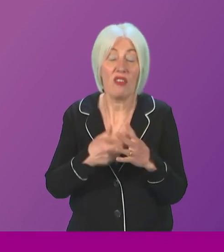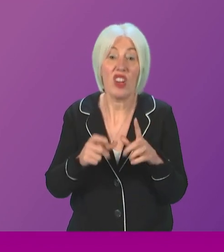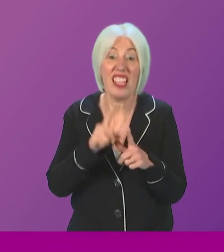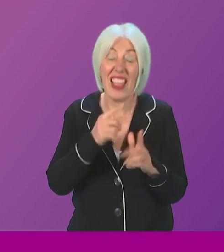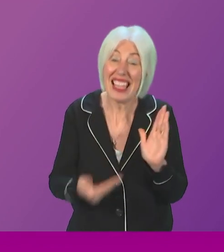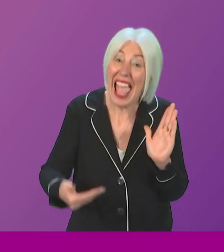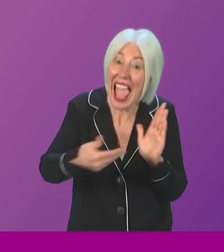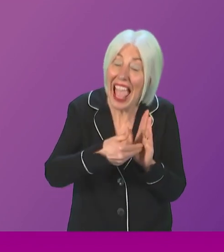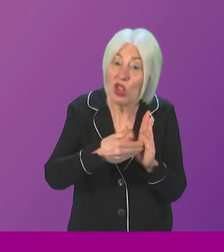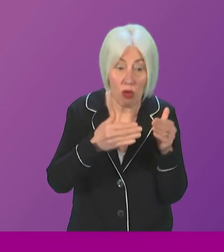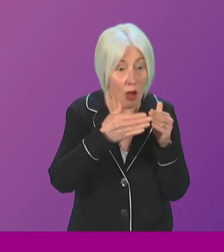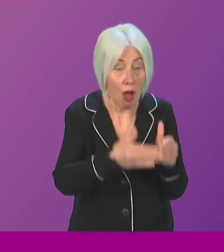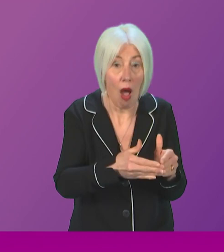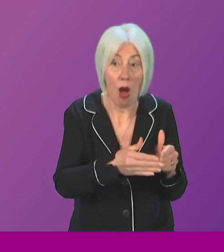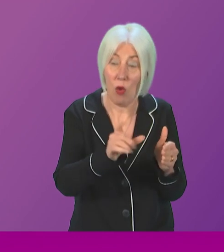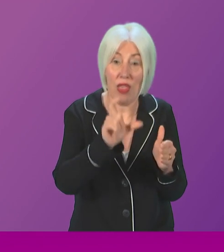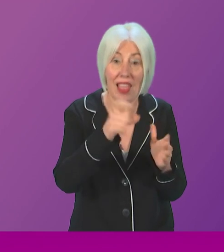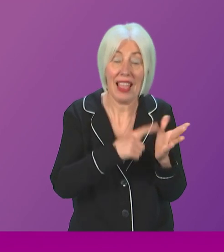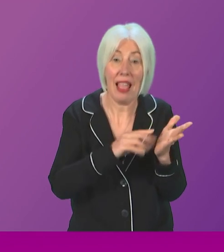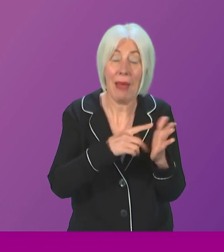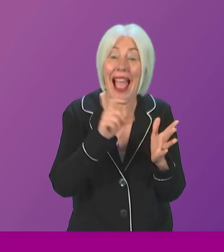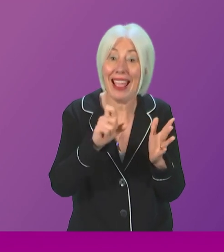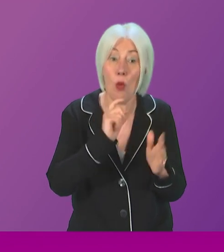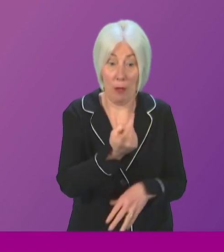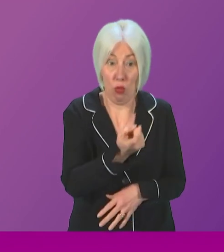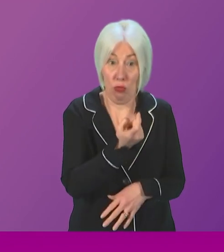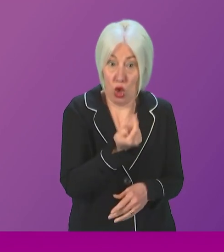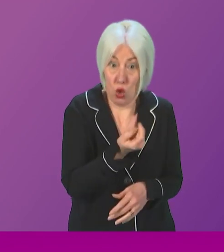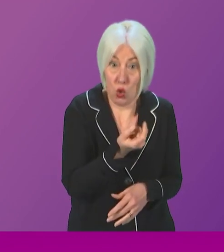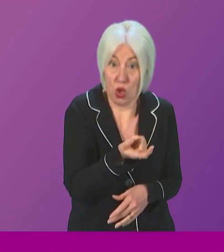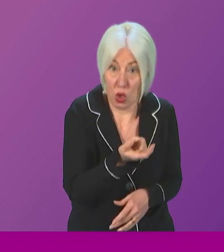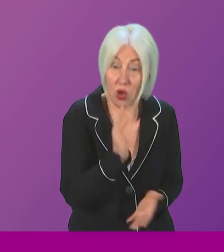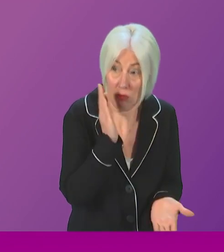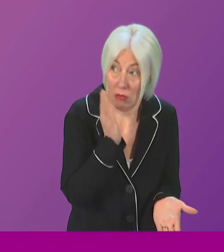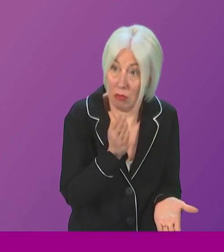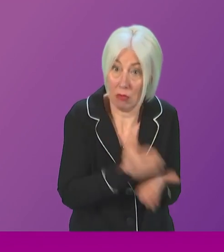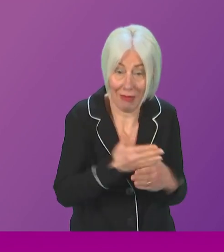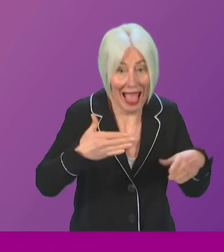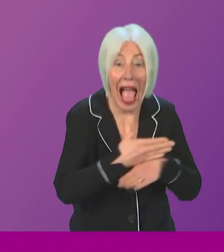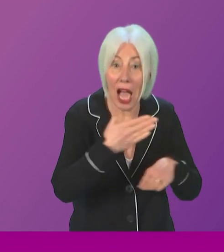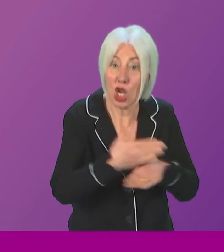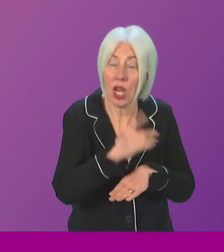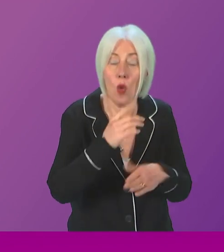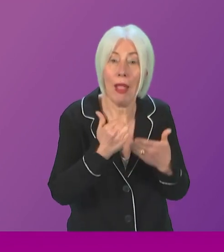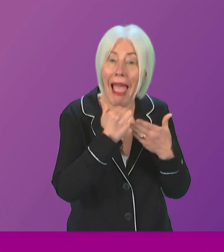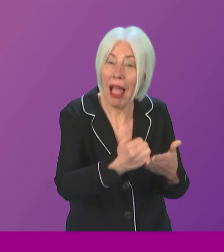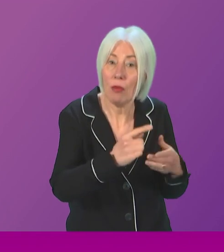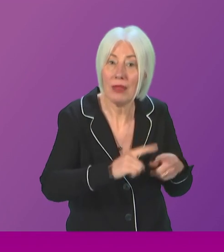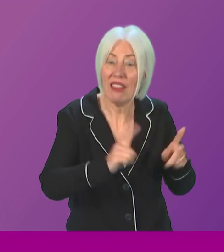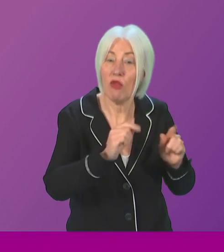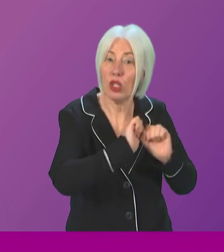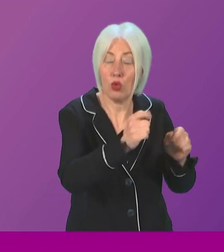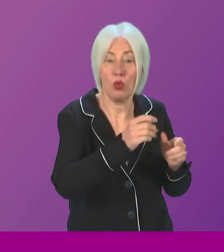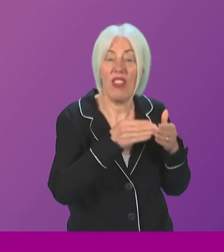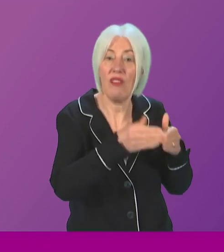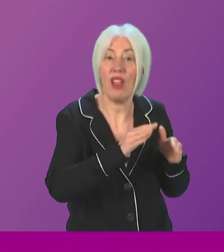helped to fund CalMAC for, is coming on board in the next few days. So that is tangible action which will make a difference to our ferry networks